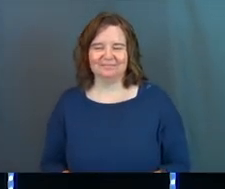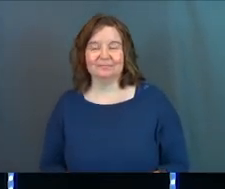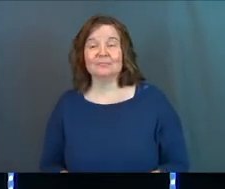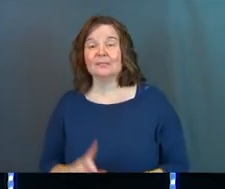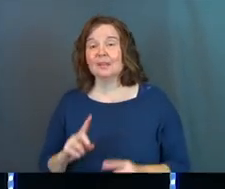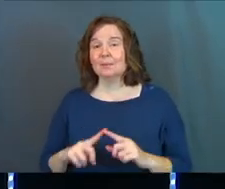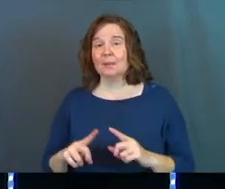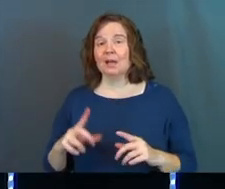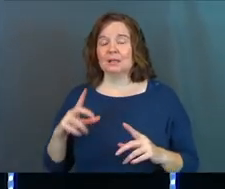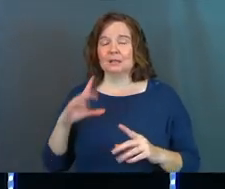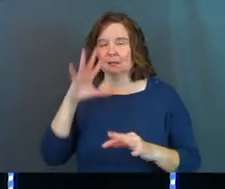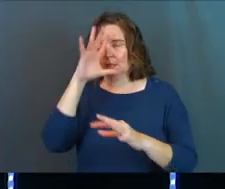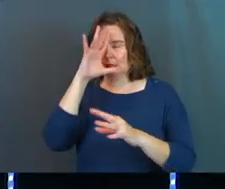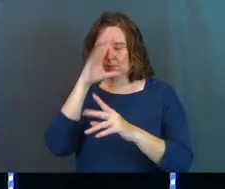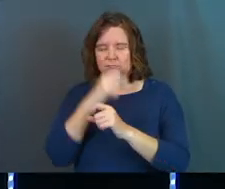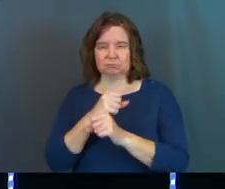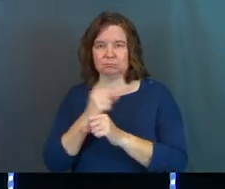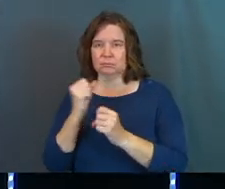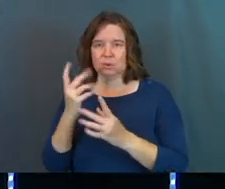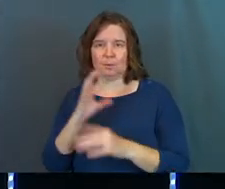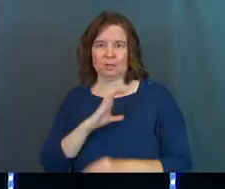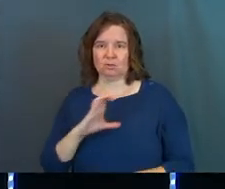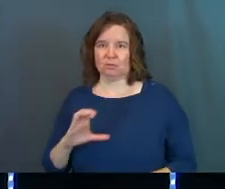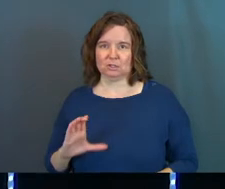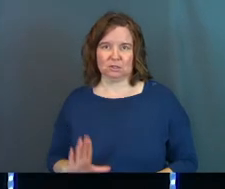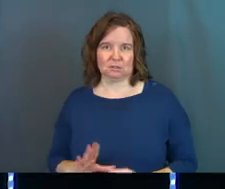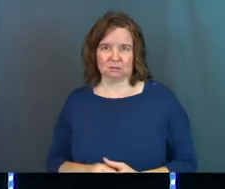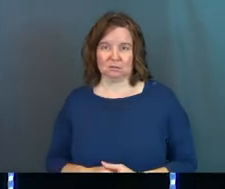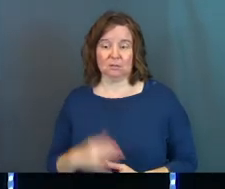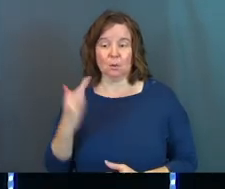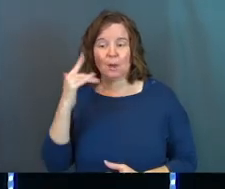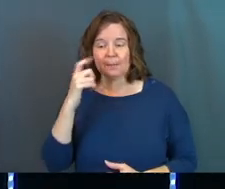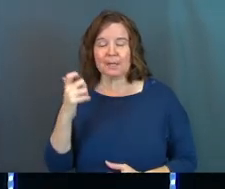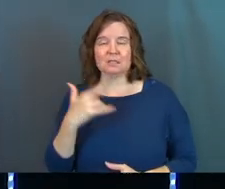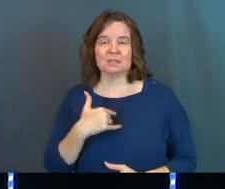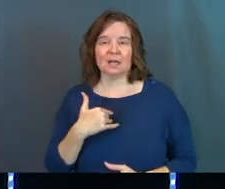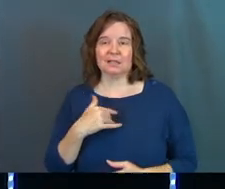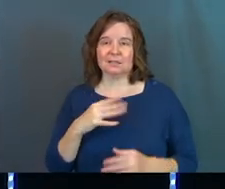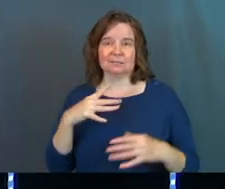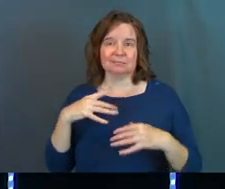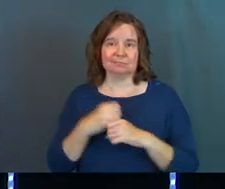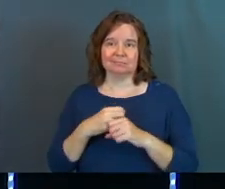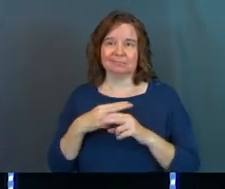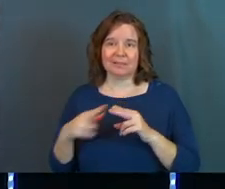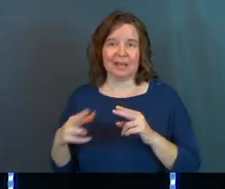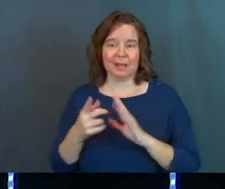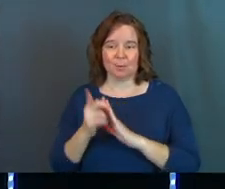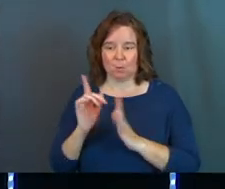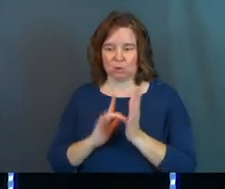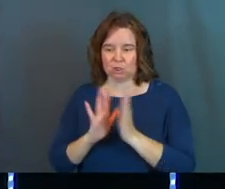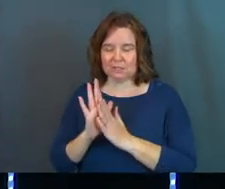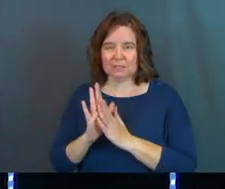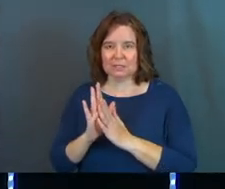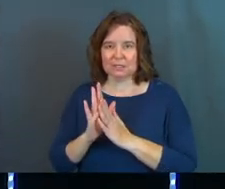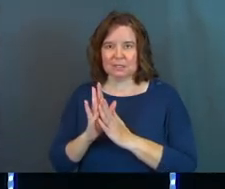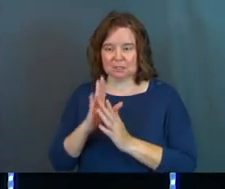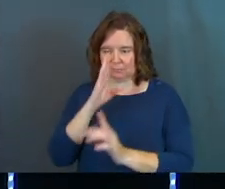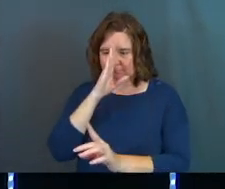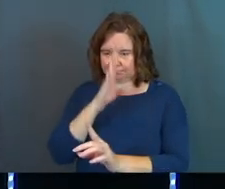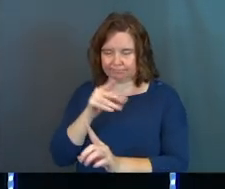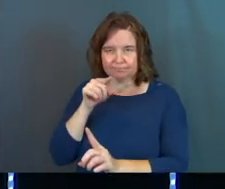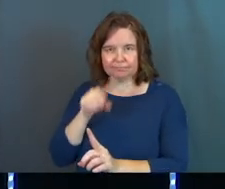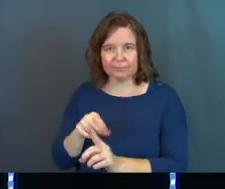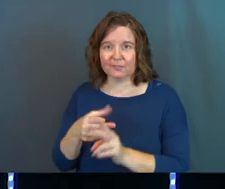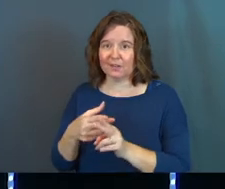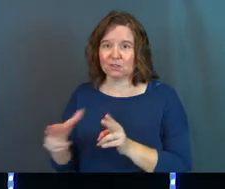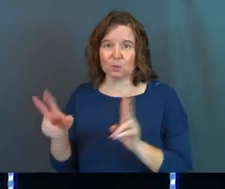But it has captured the imagination of so many Christians. Because it's such a concise moment where Jesus just boils it all down